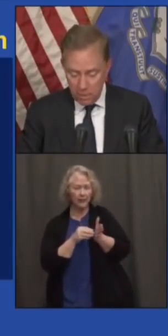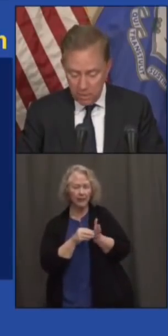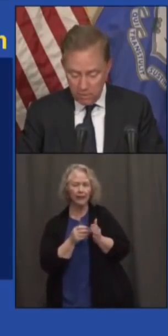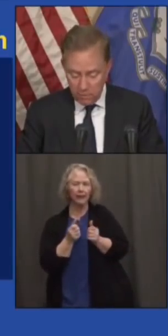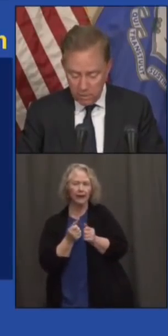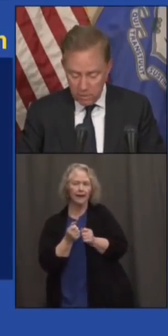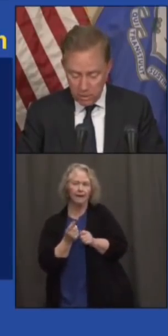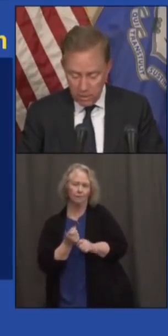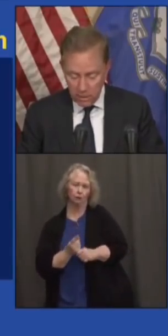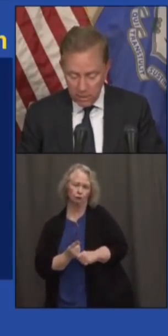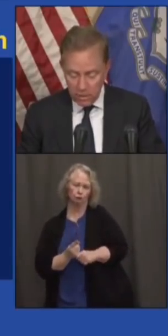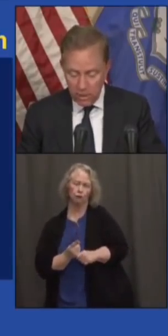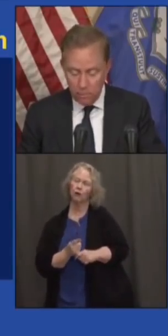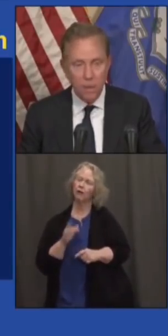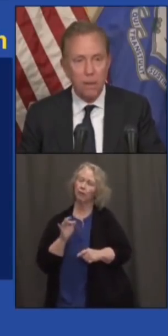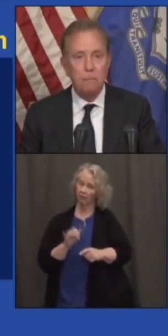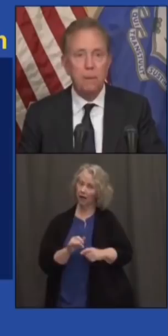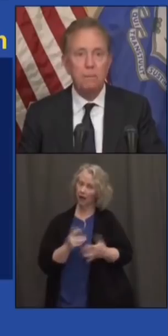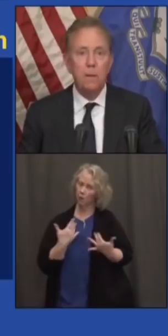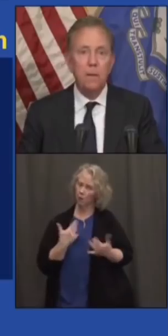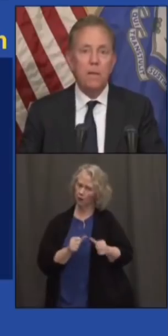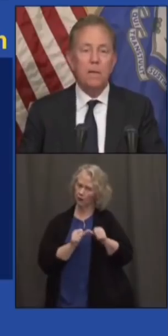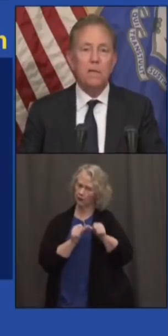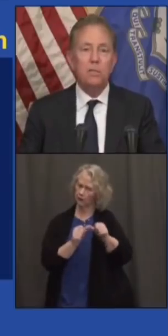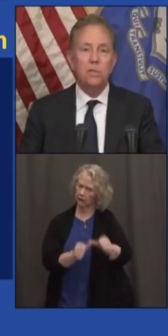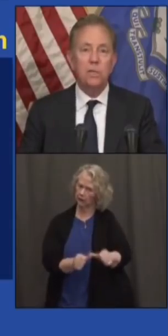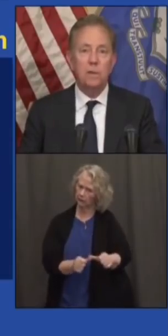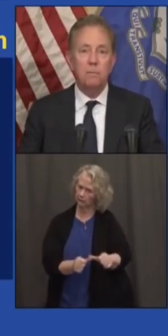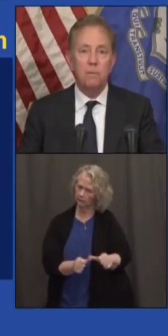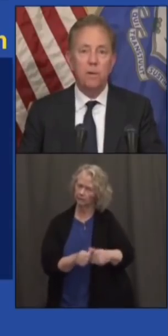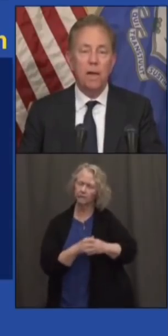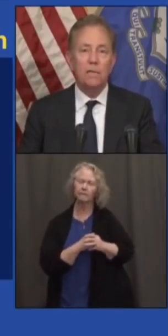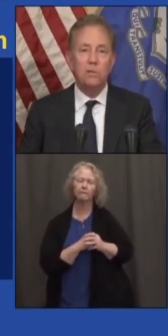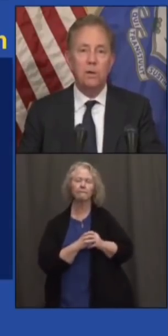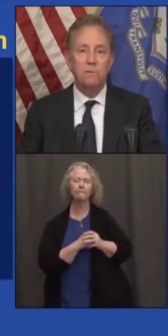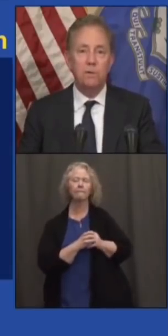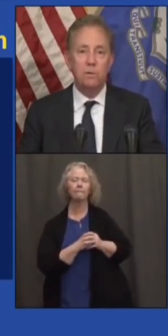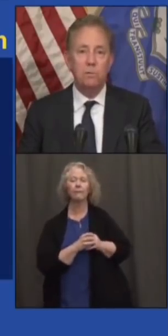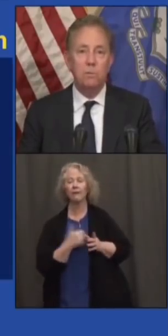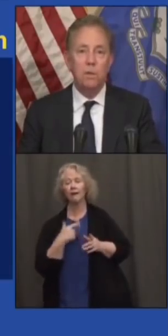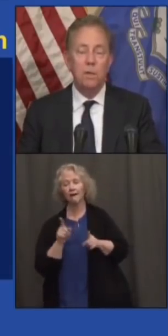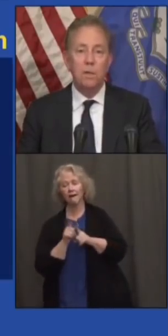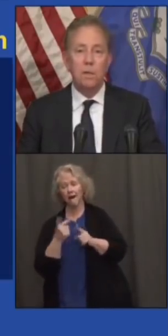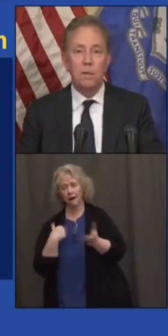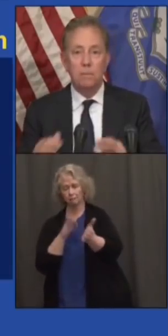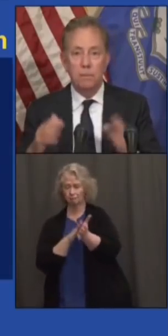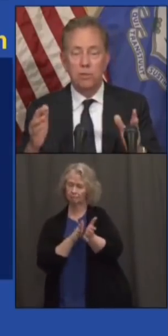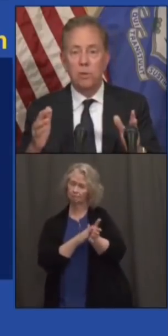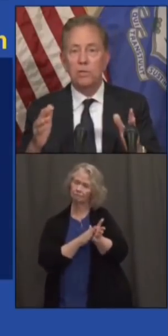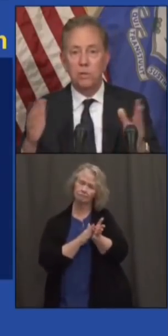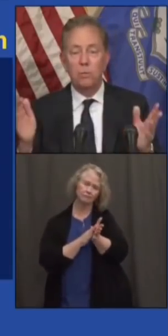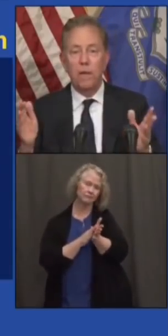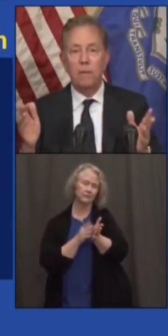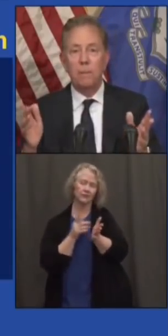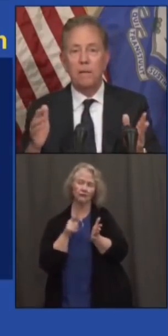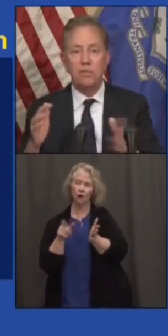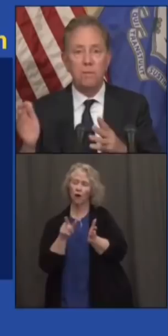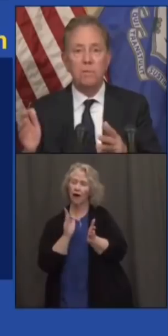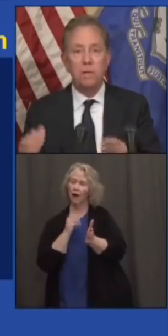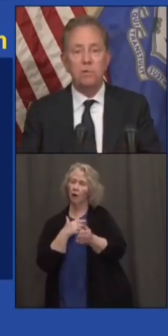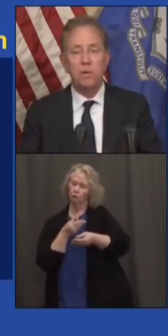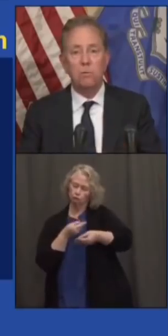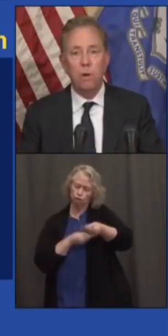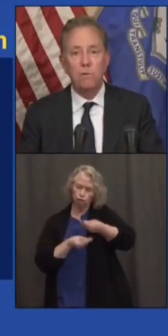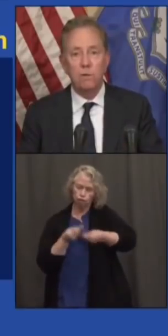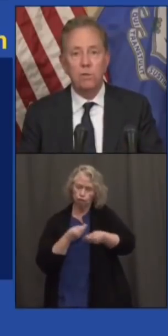that makes a big difference. Let's keep it up. And in addition, you know, hats off to the Treasurer. We had about a